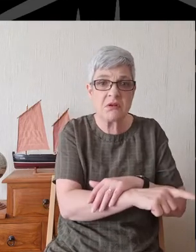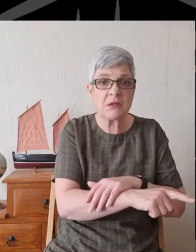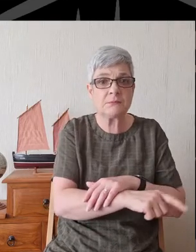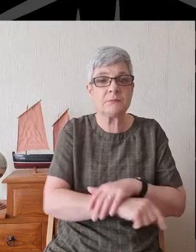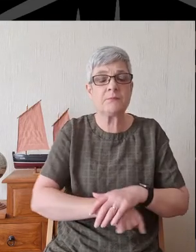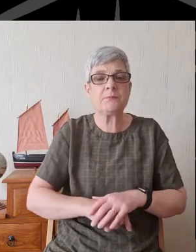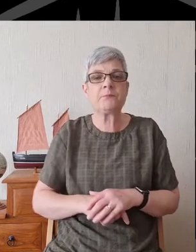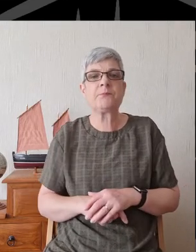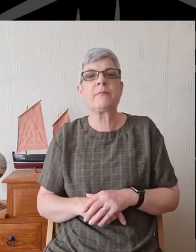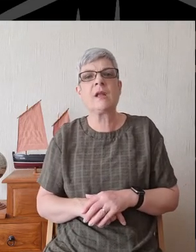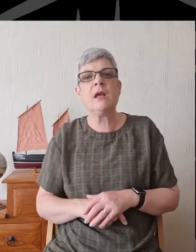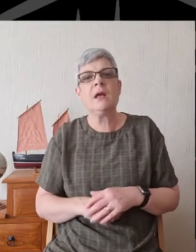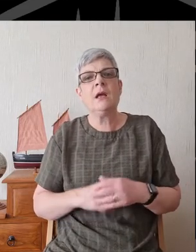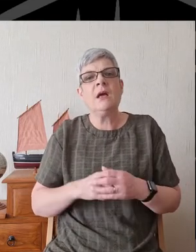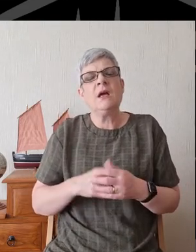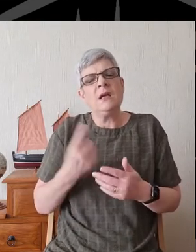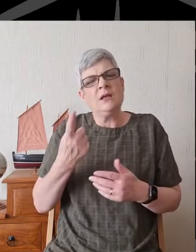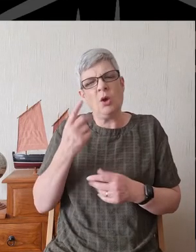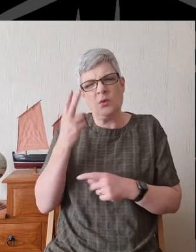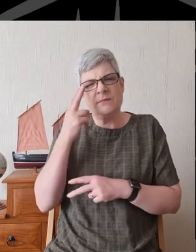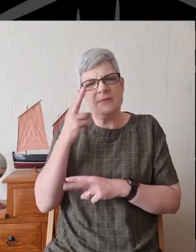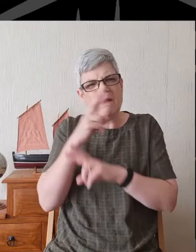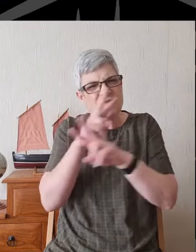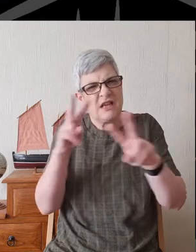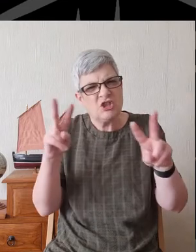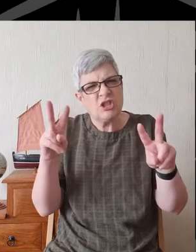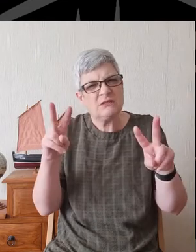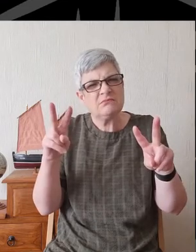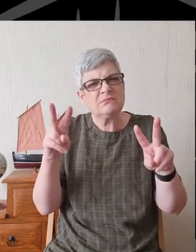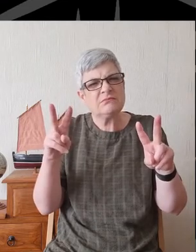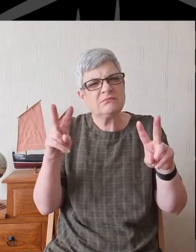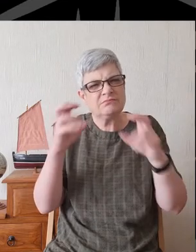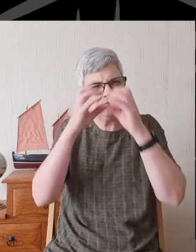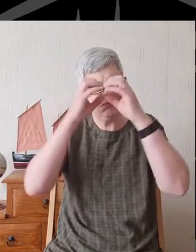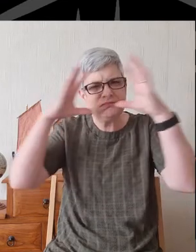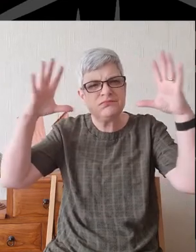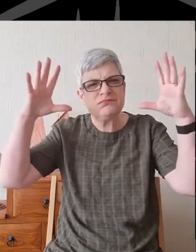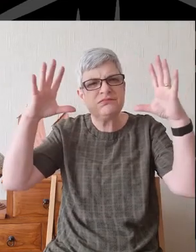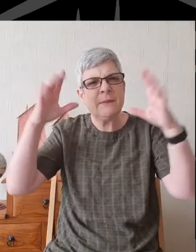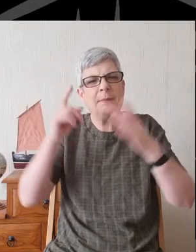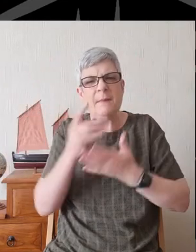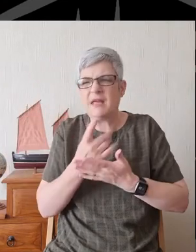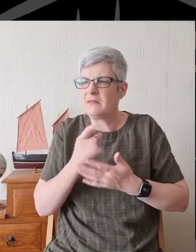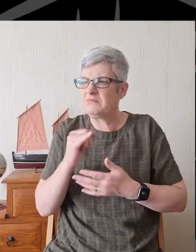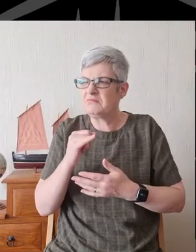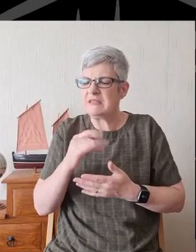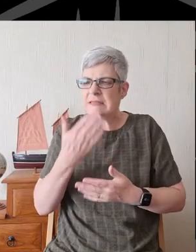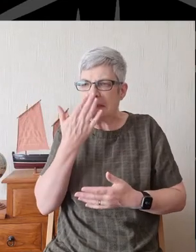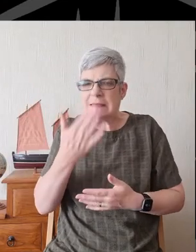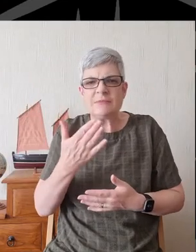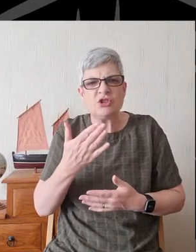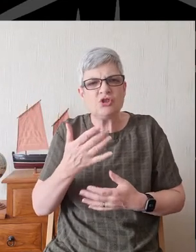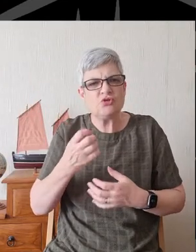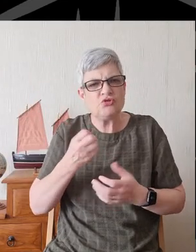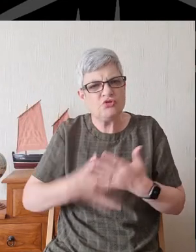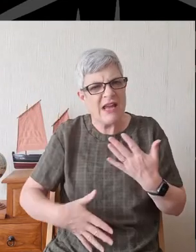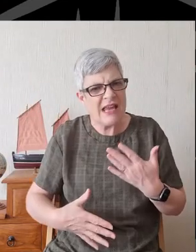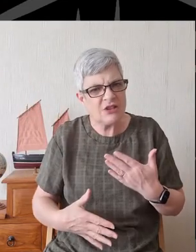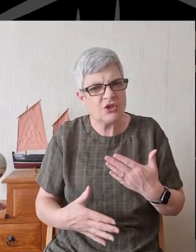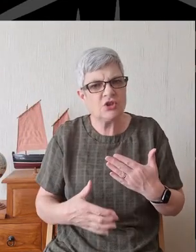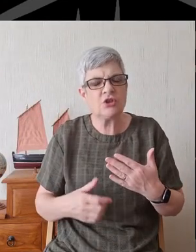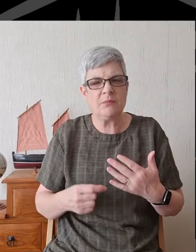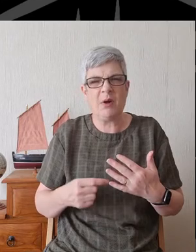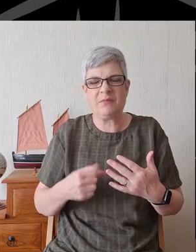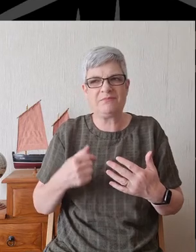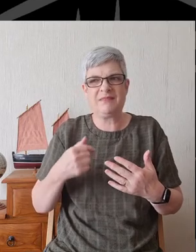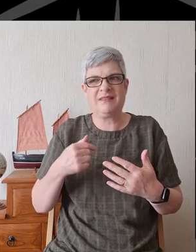Now, strange as that vision might seem, far removed as it might appear from our